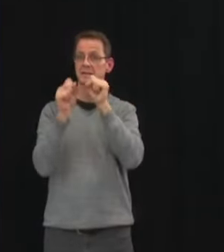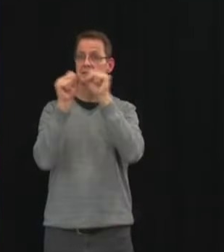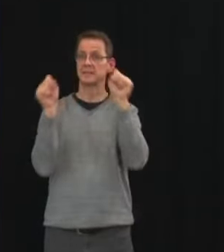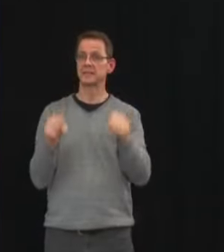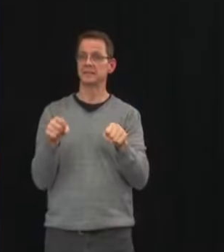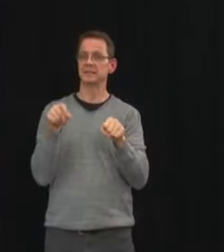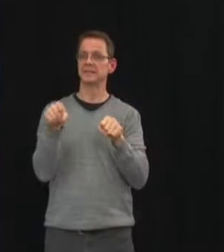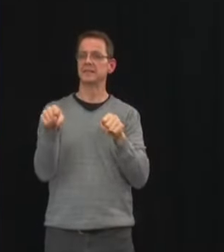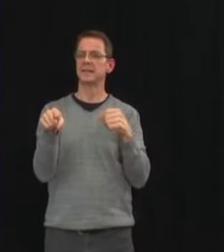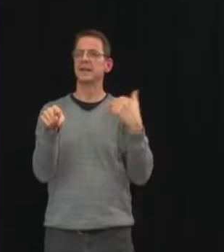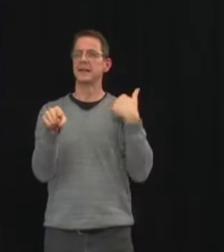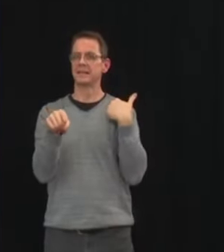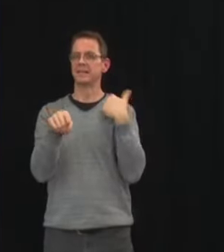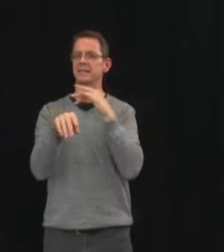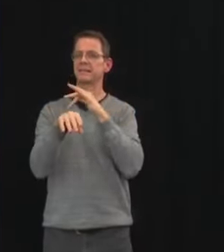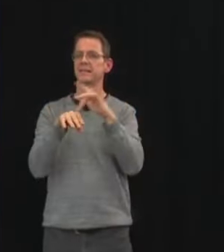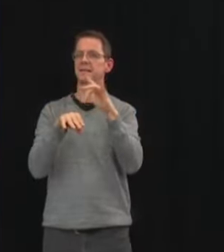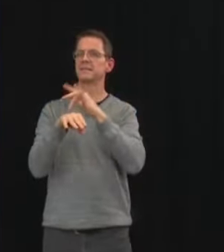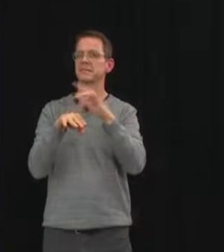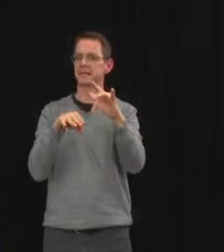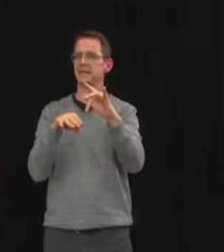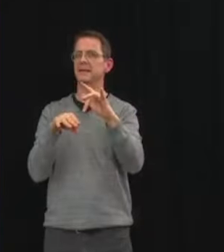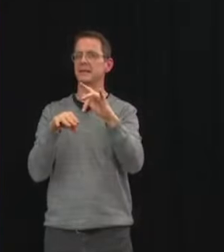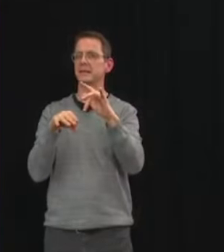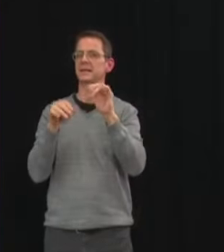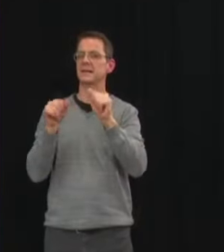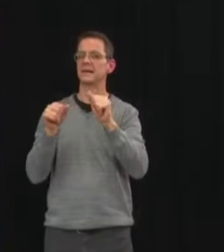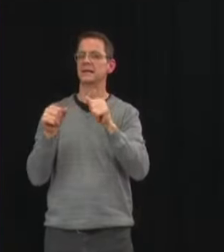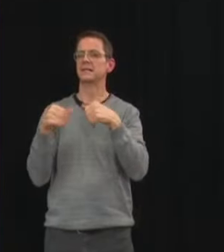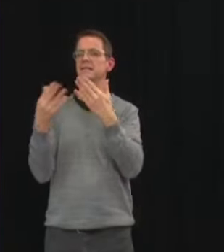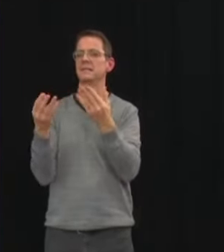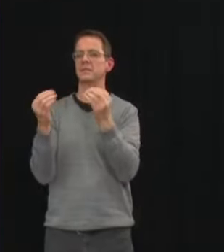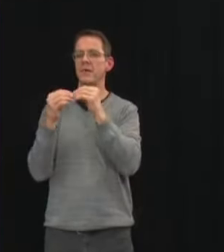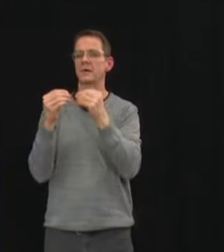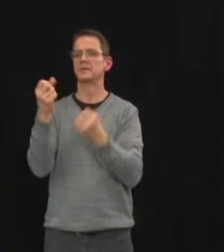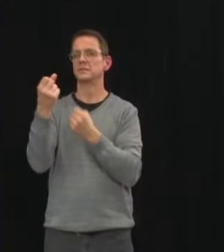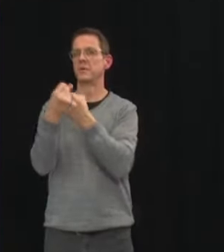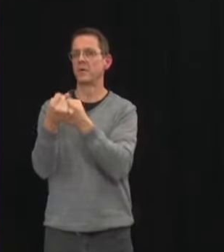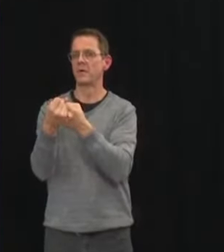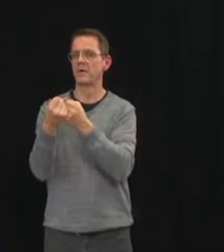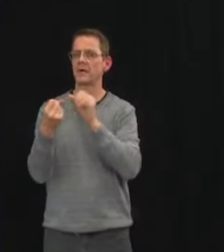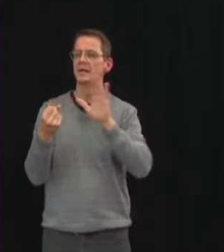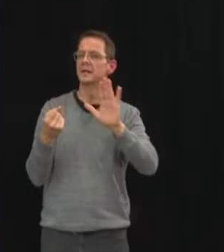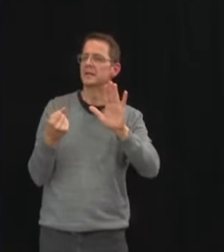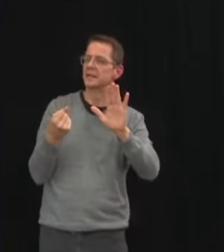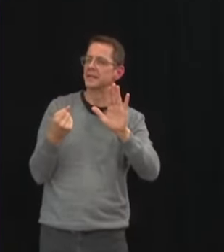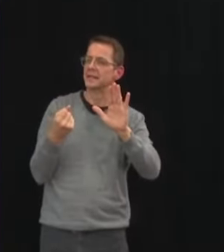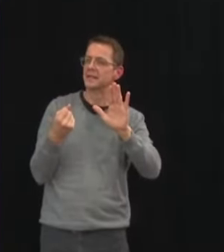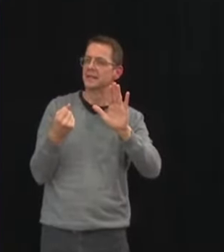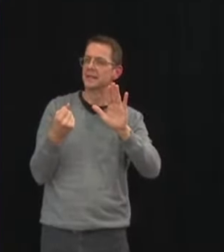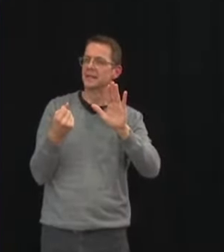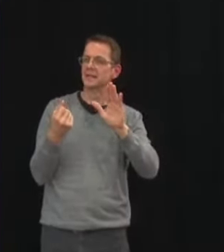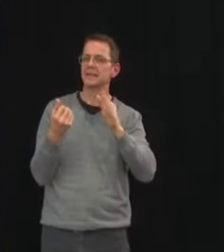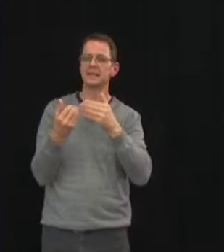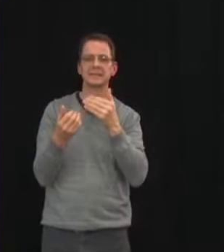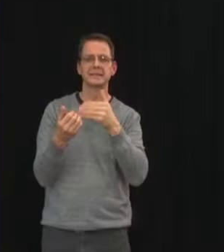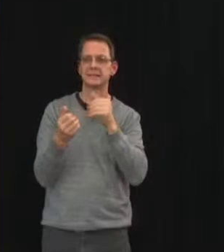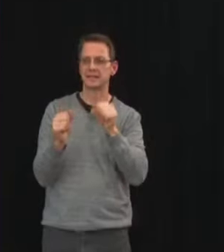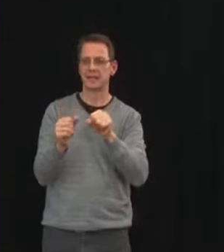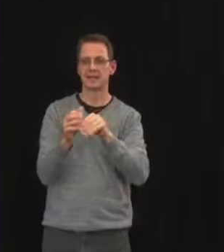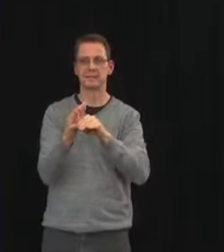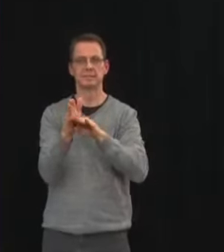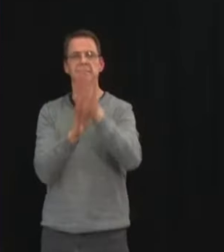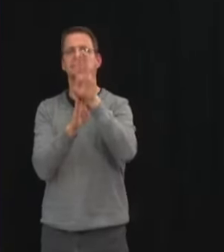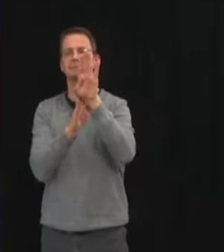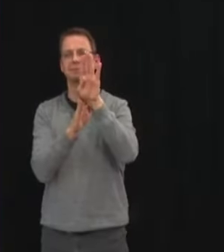direction uh very quickly as we saw in the fall let's not forget our fall experience where we went from